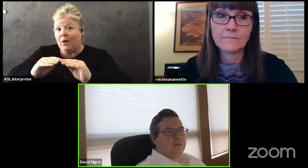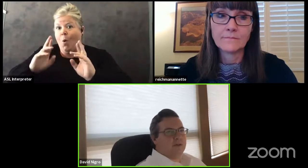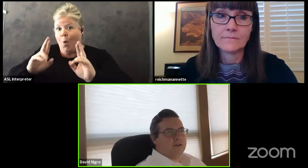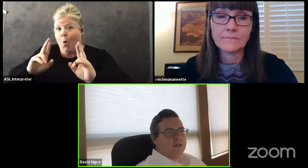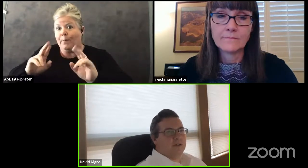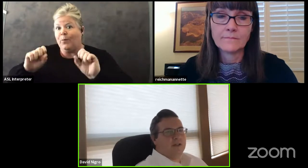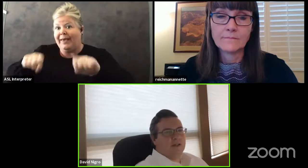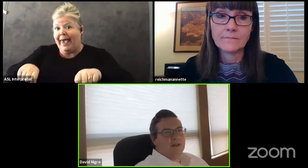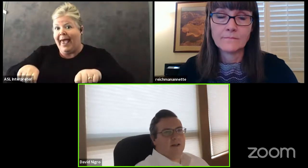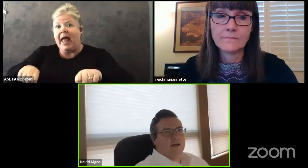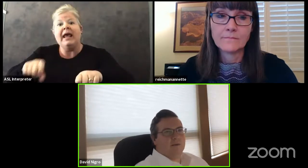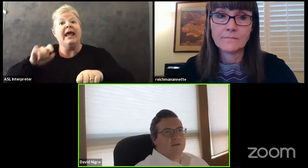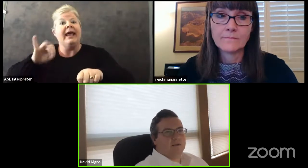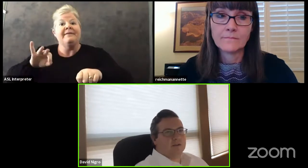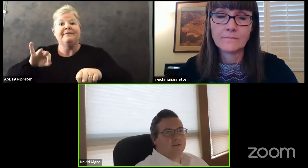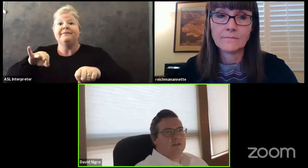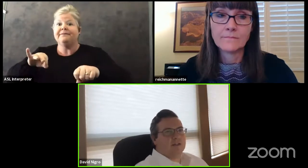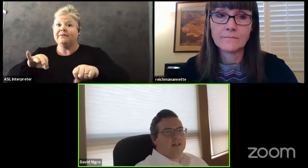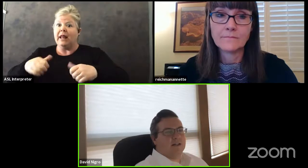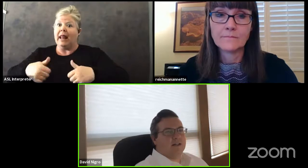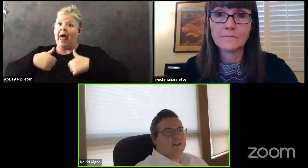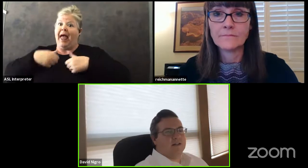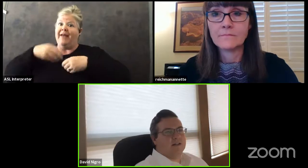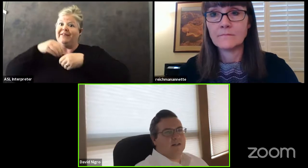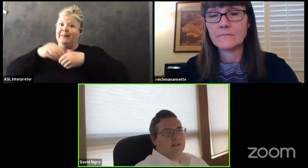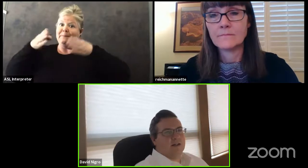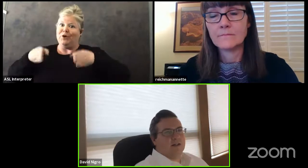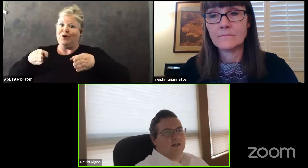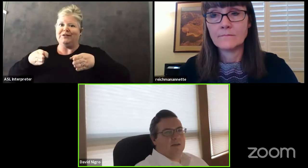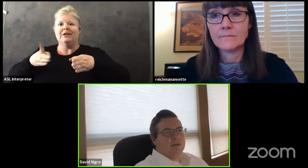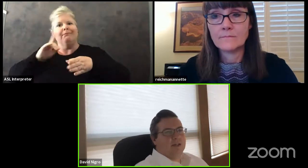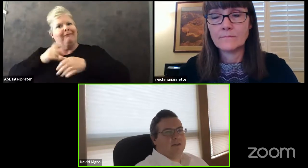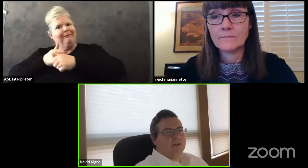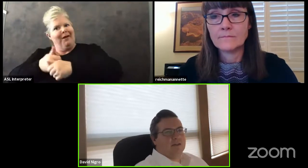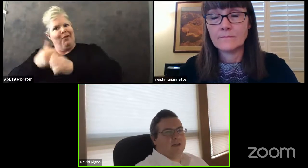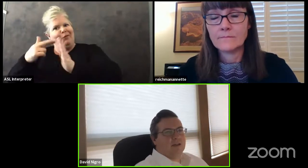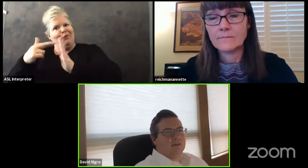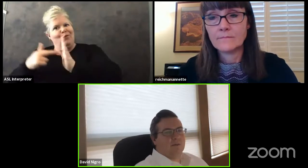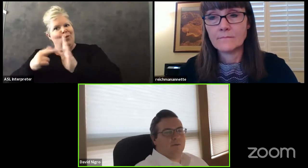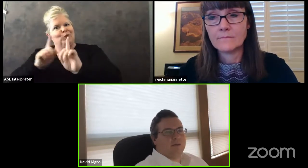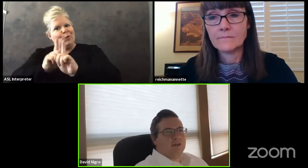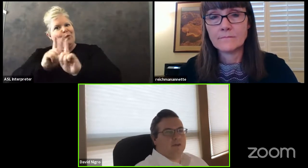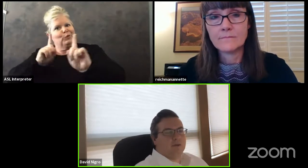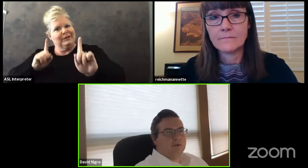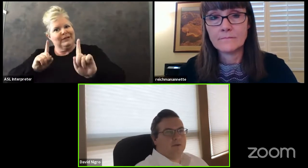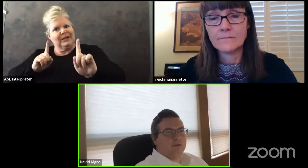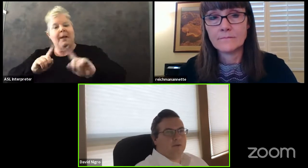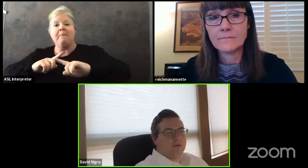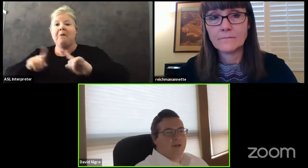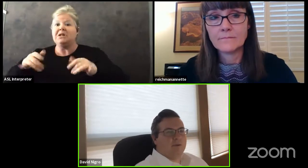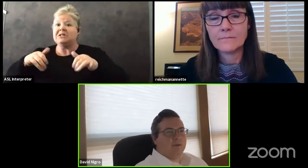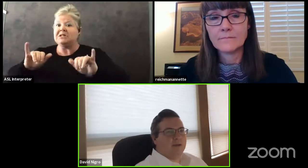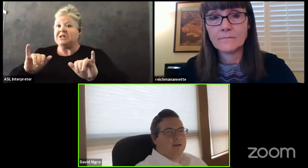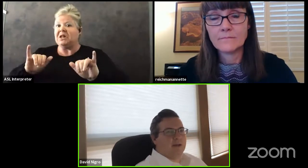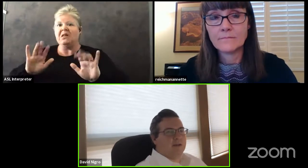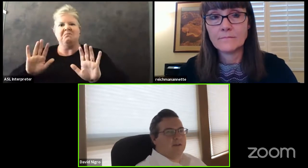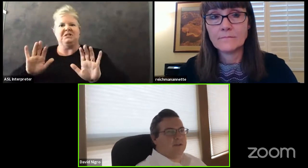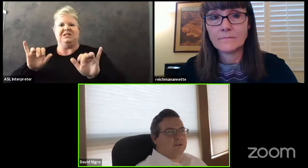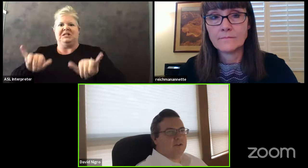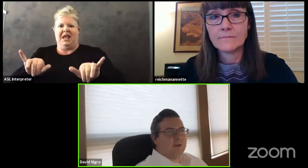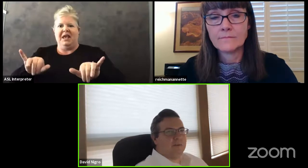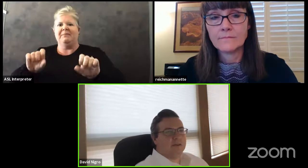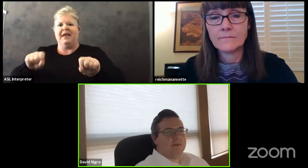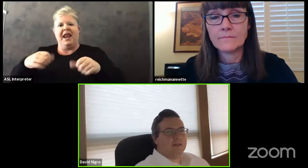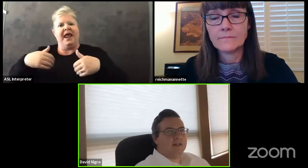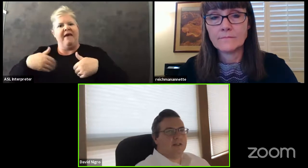the 23rd in person uh with social distancing guidelines uh in place uh it will be no different we will have public comment